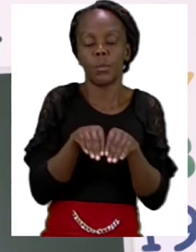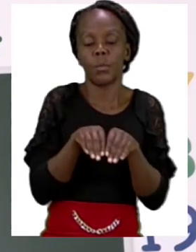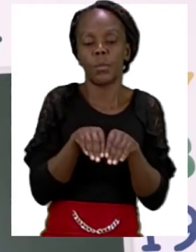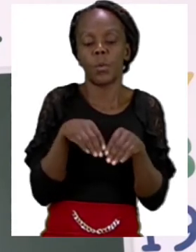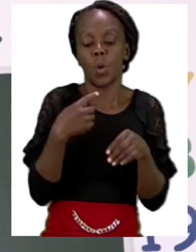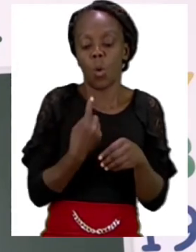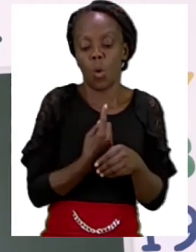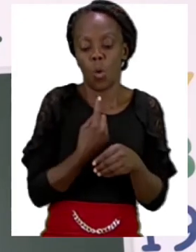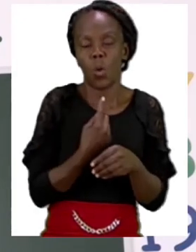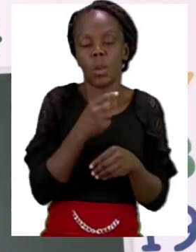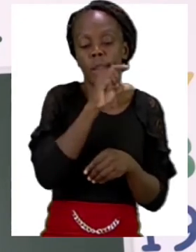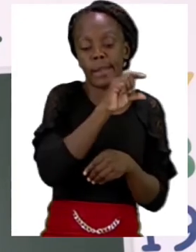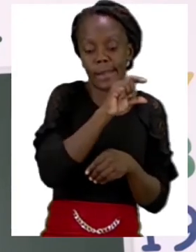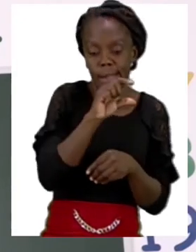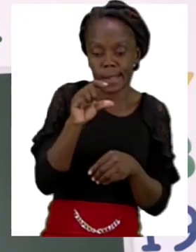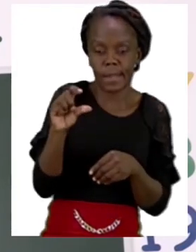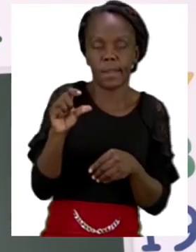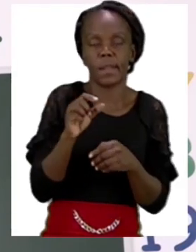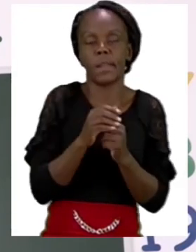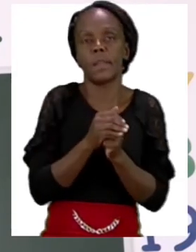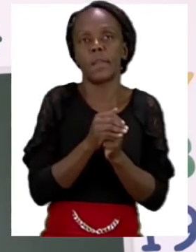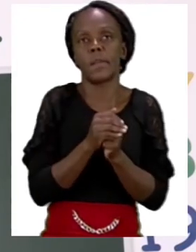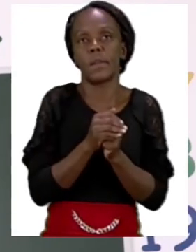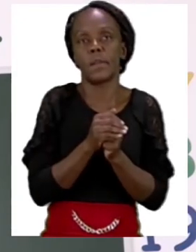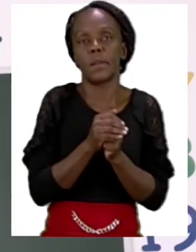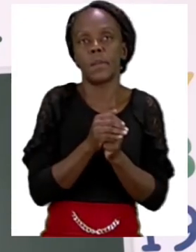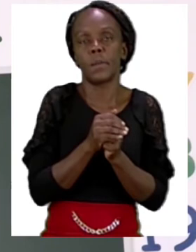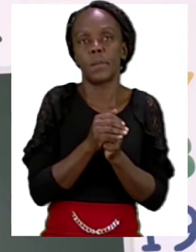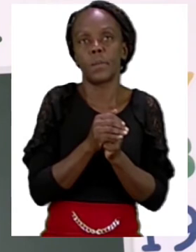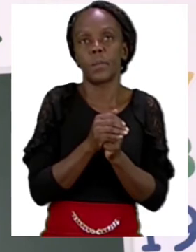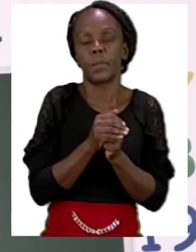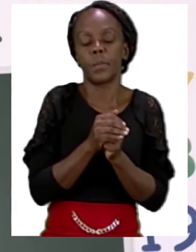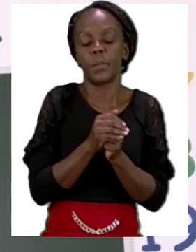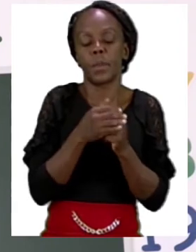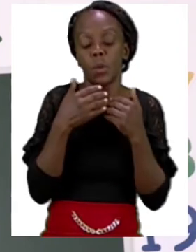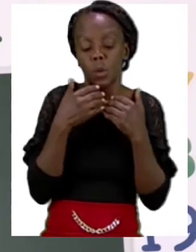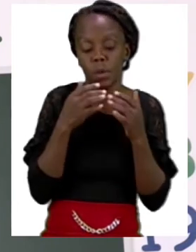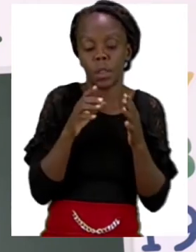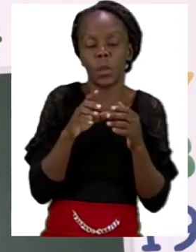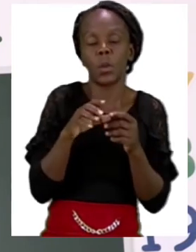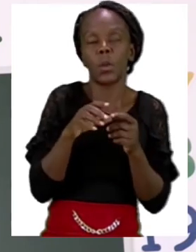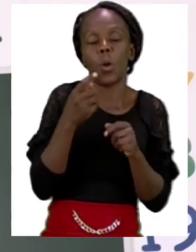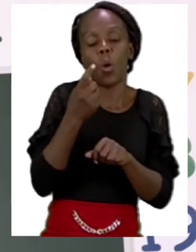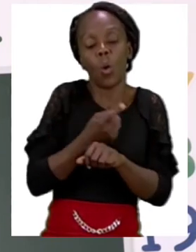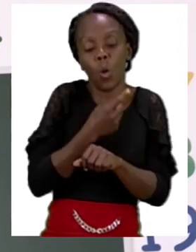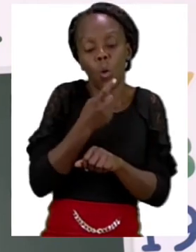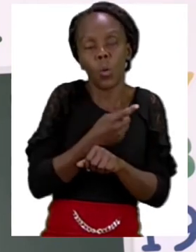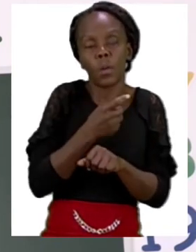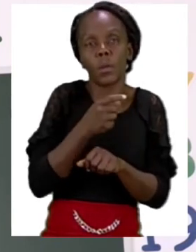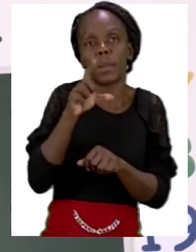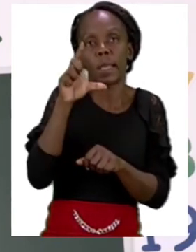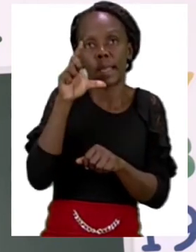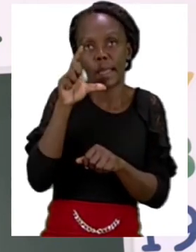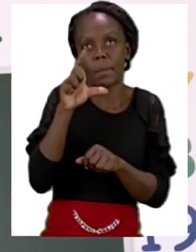to make sure that first it makes sense in your head. Then you start with a capital letter and make sure you spell all your